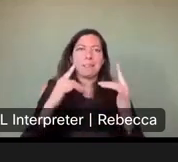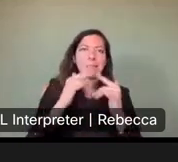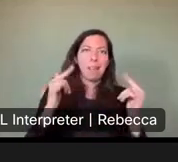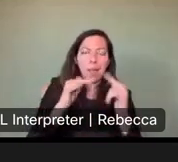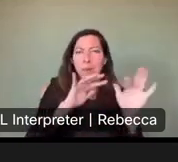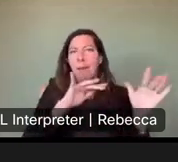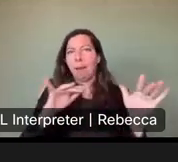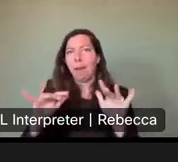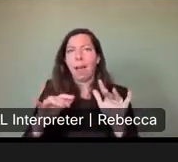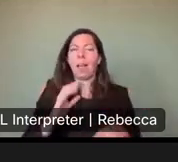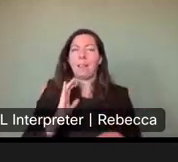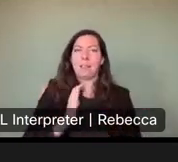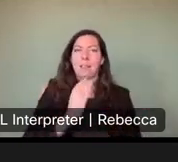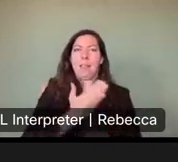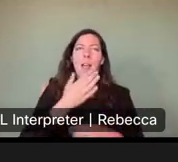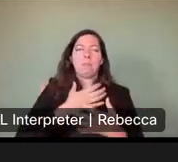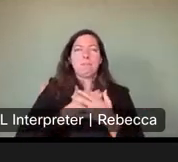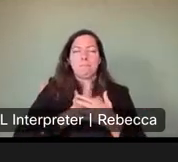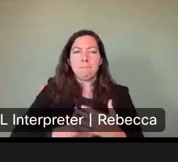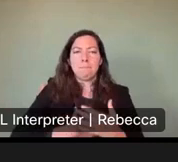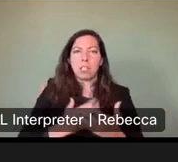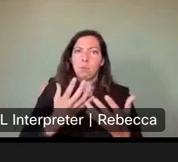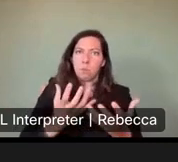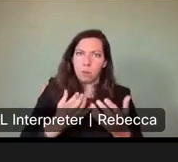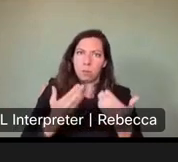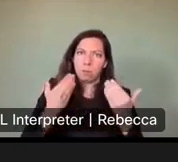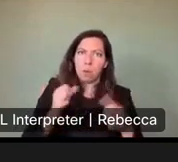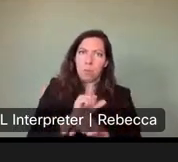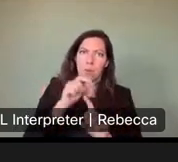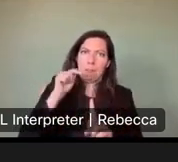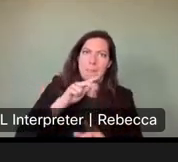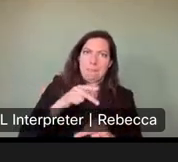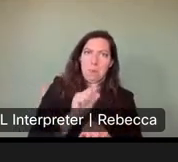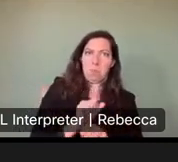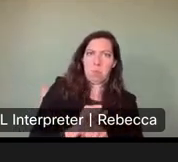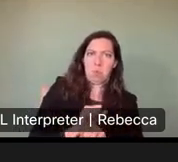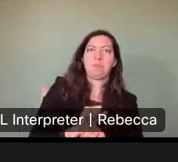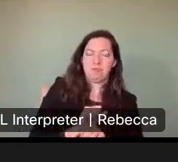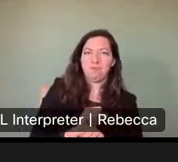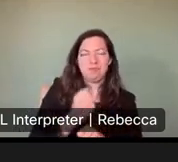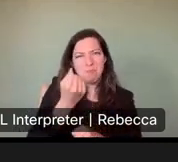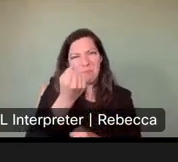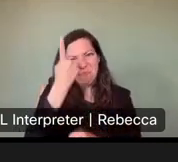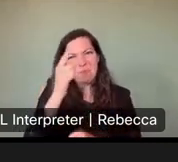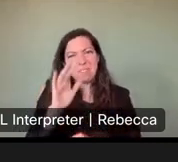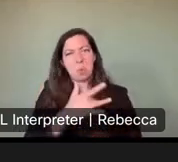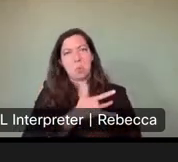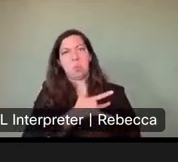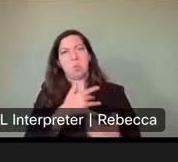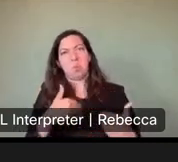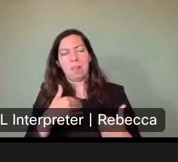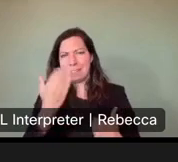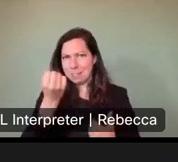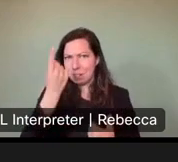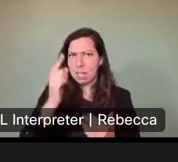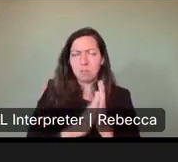what we're passionate about. And this is what we've chosen to do with our life. So we understand the emotion. Um, we understand people are passionate about it and we